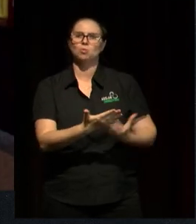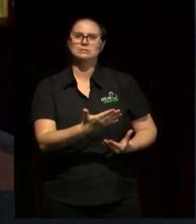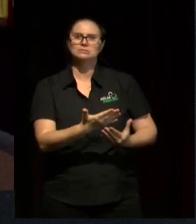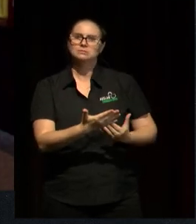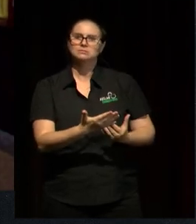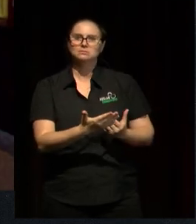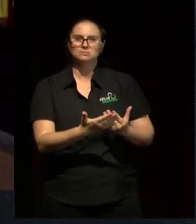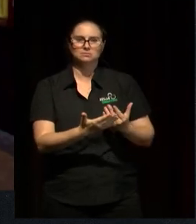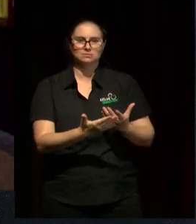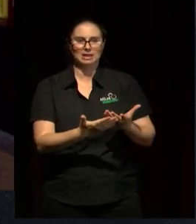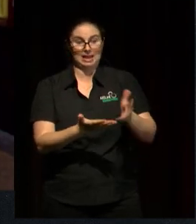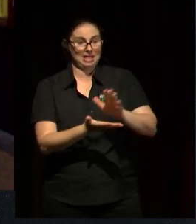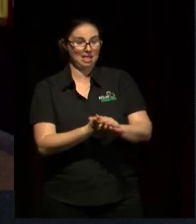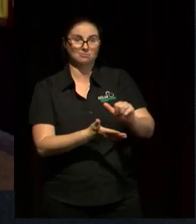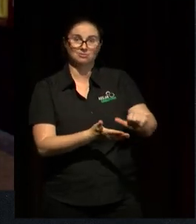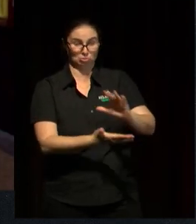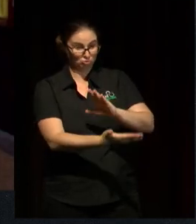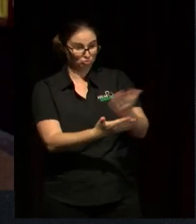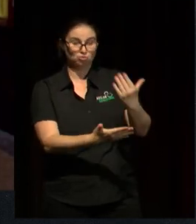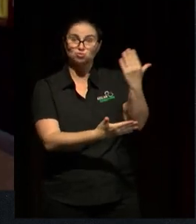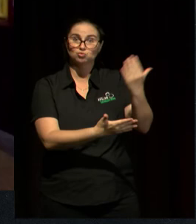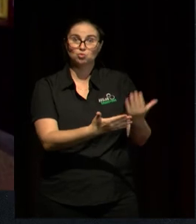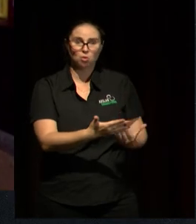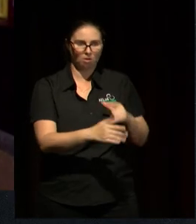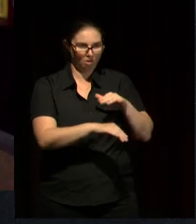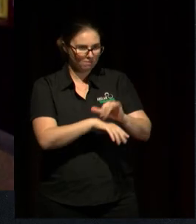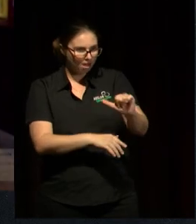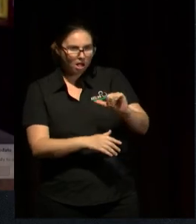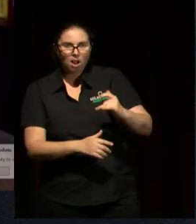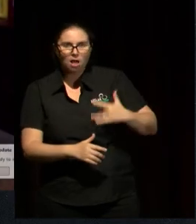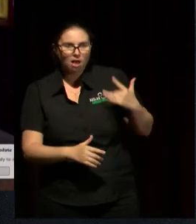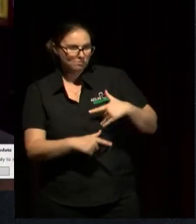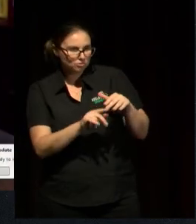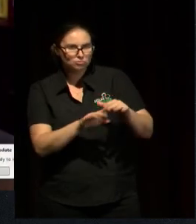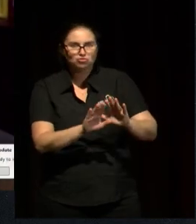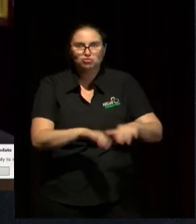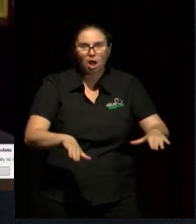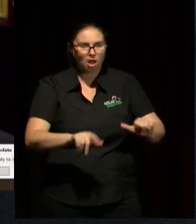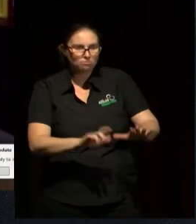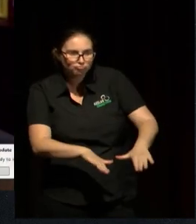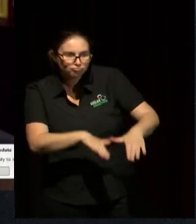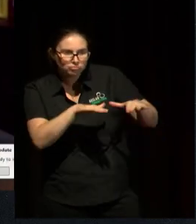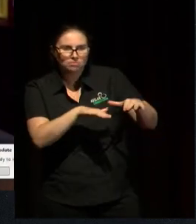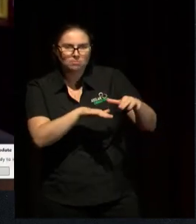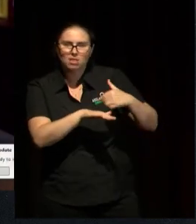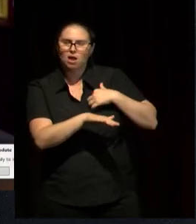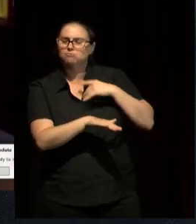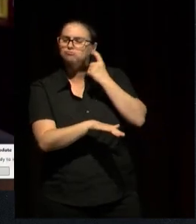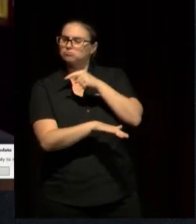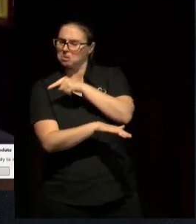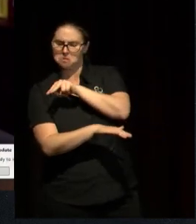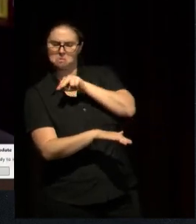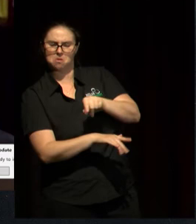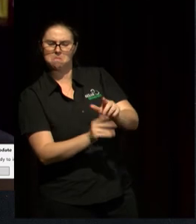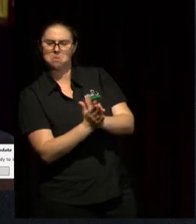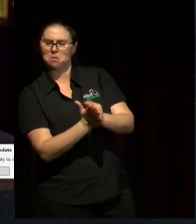childhood and children that should be interesting to them. And I want to find out a little bit more about how they perceive those stories. So I'm doing